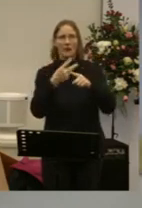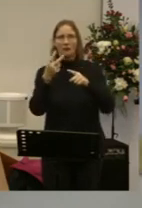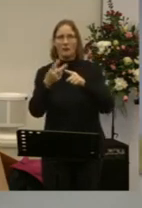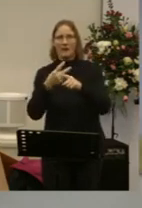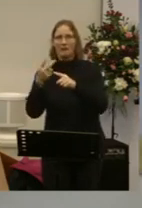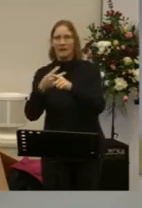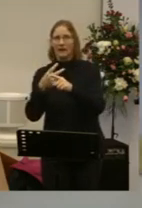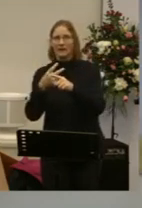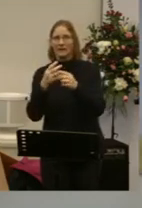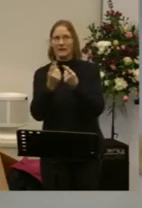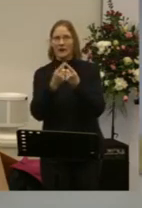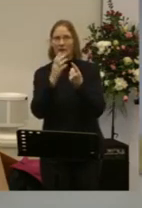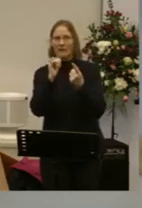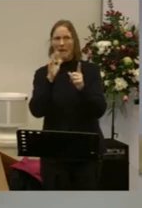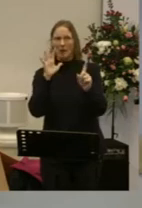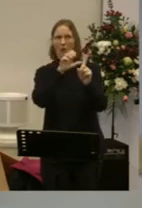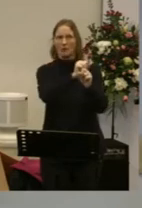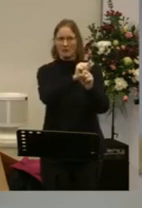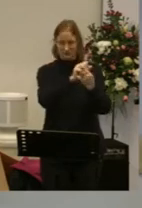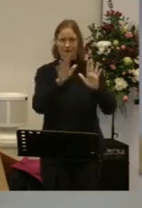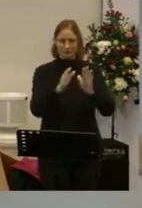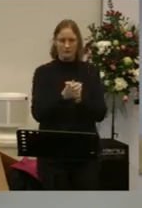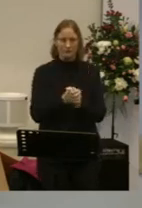we read it together Ephesians chapter 1, here we go